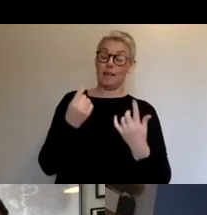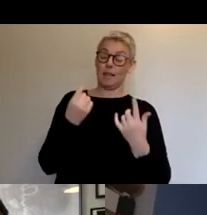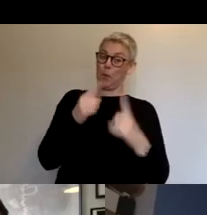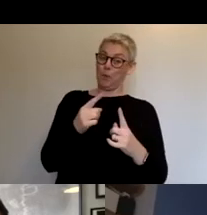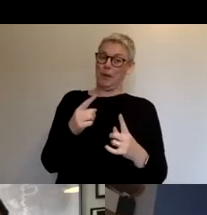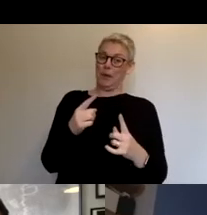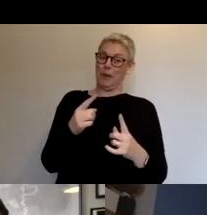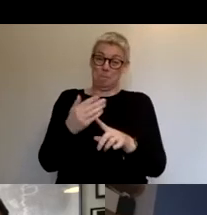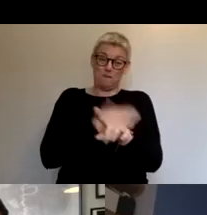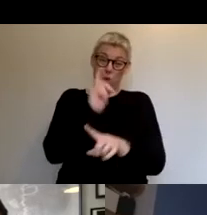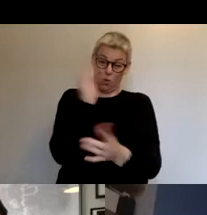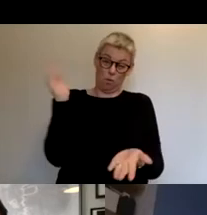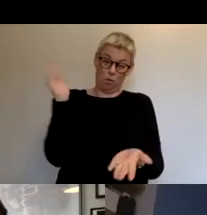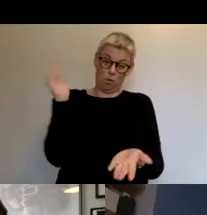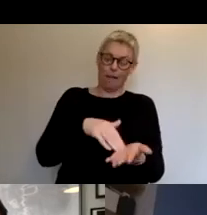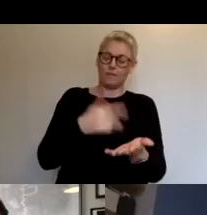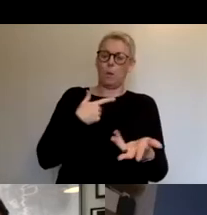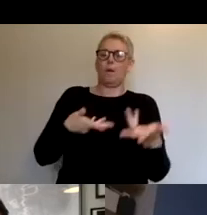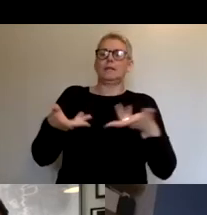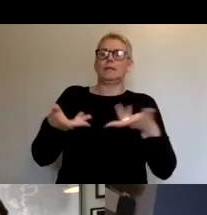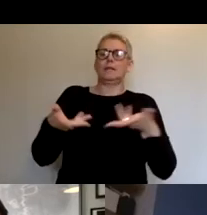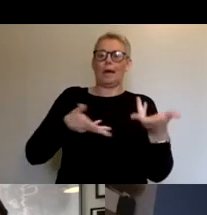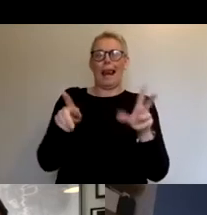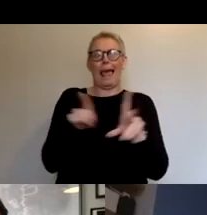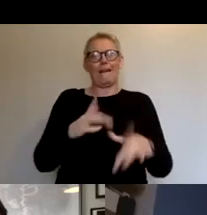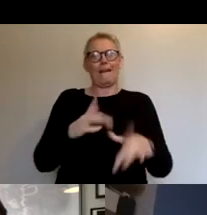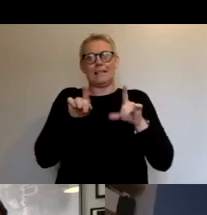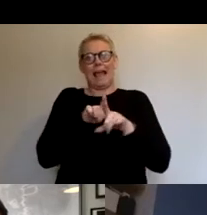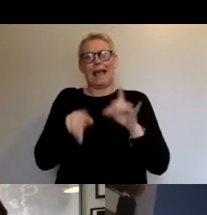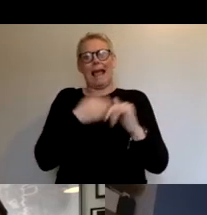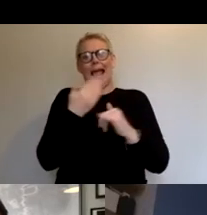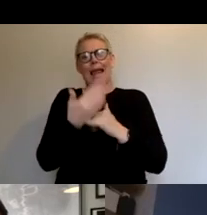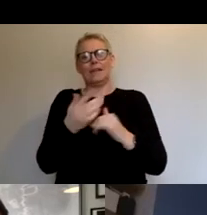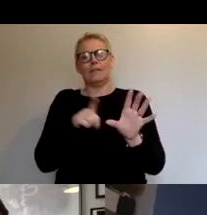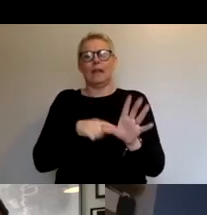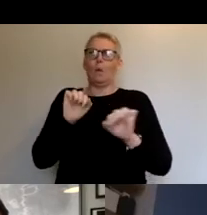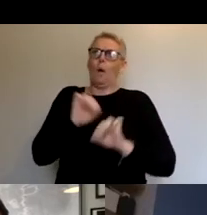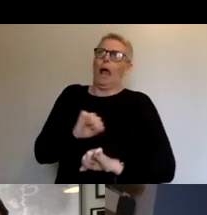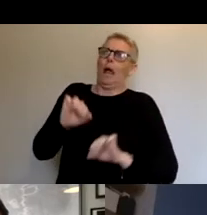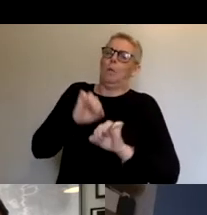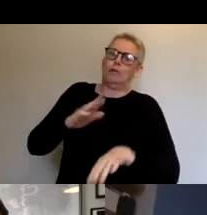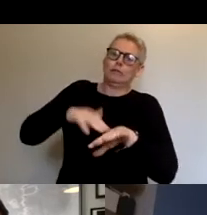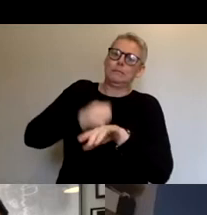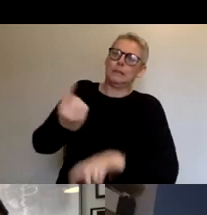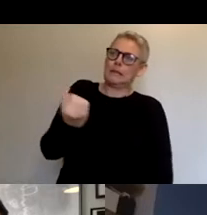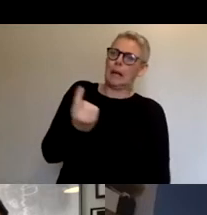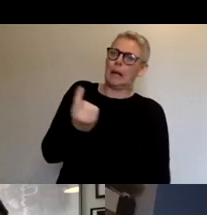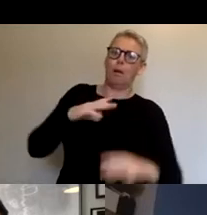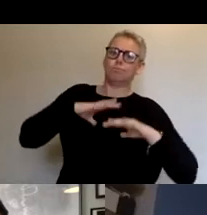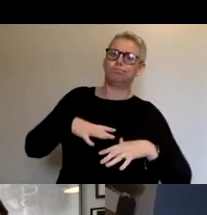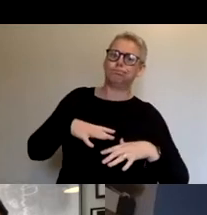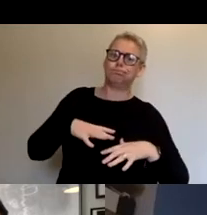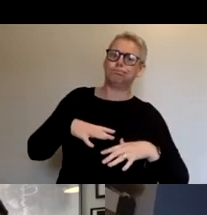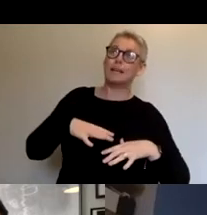year feeling we are. We're sort of all hanging on for Christmas. And so that time to kind of look back